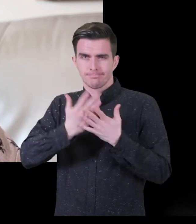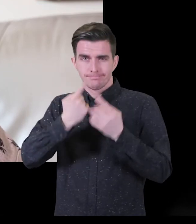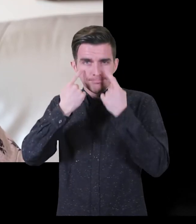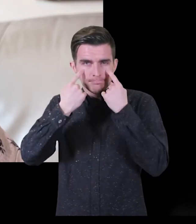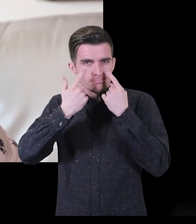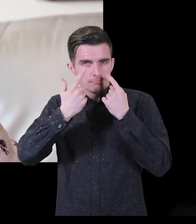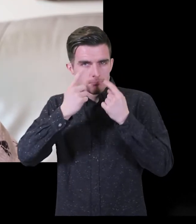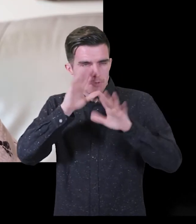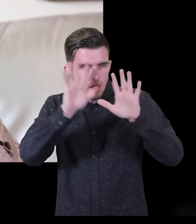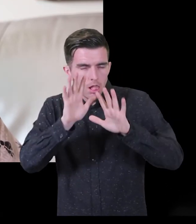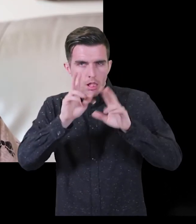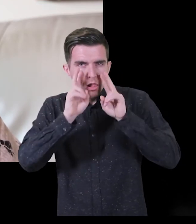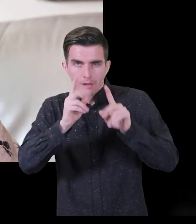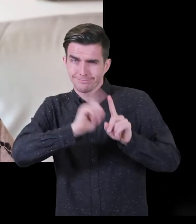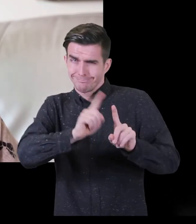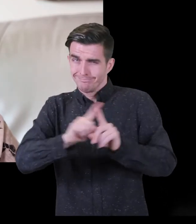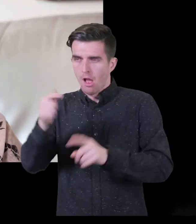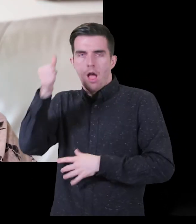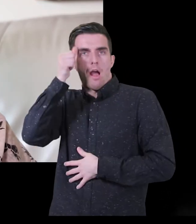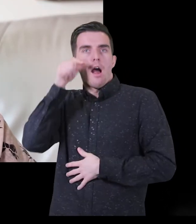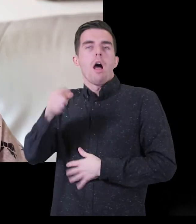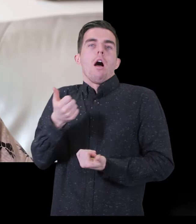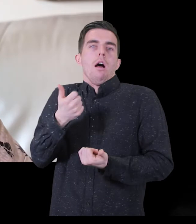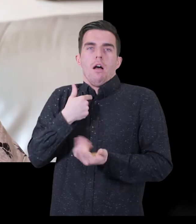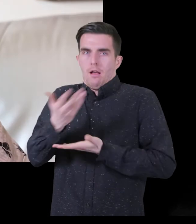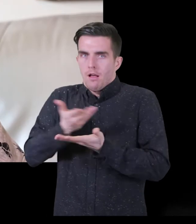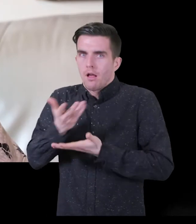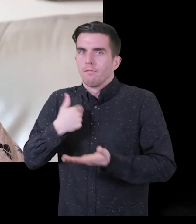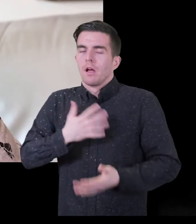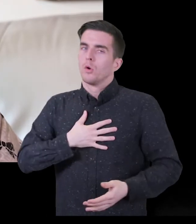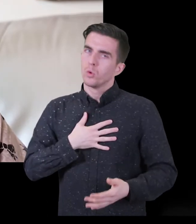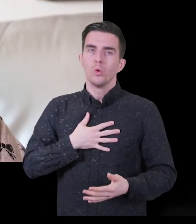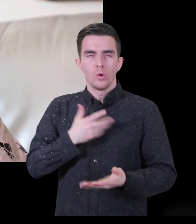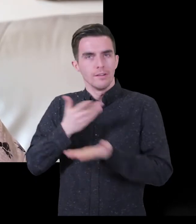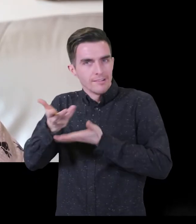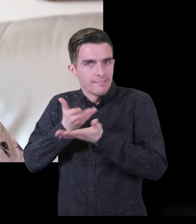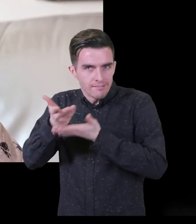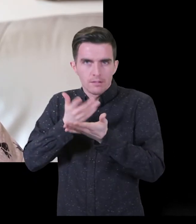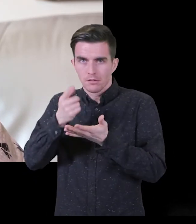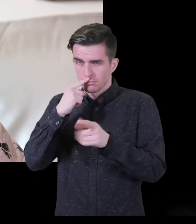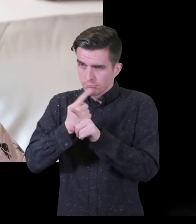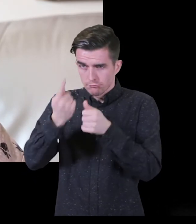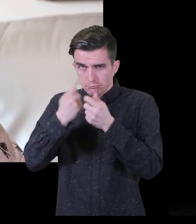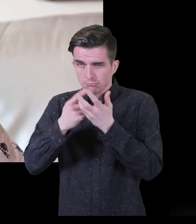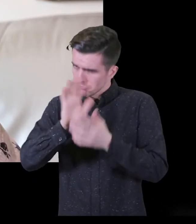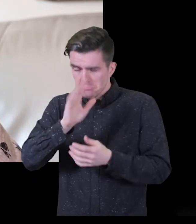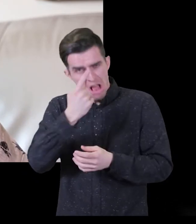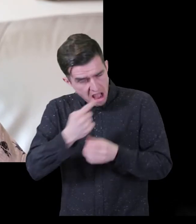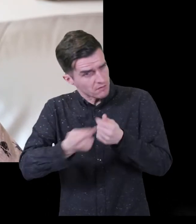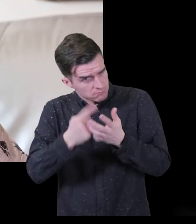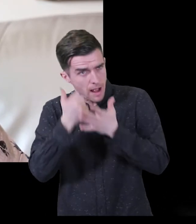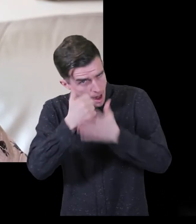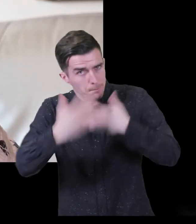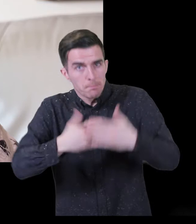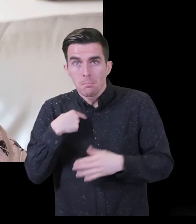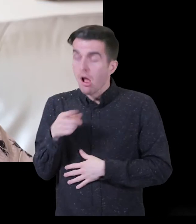easy to speak to someone who understood the different eye conditions. And she was absolutely, put